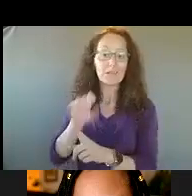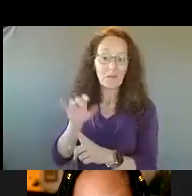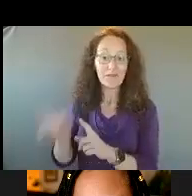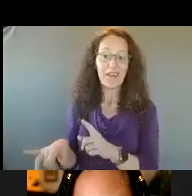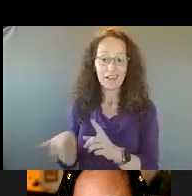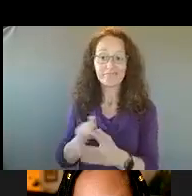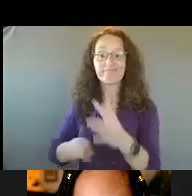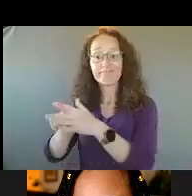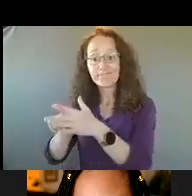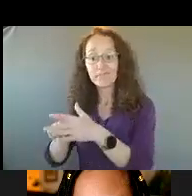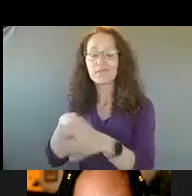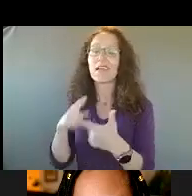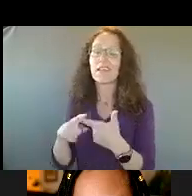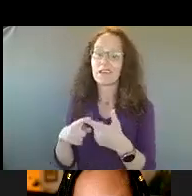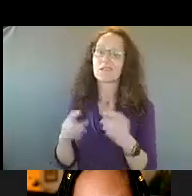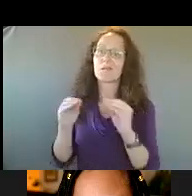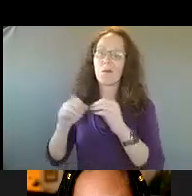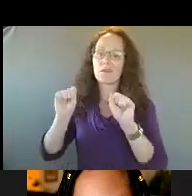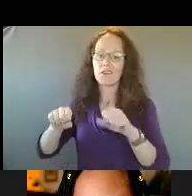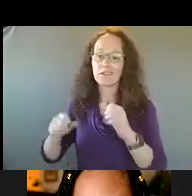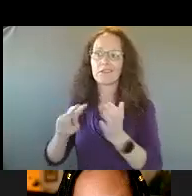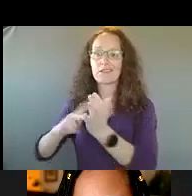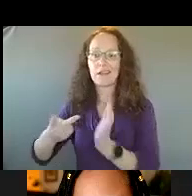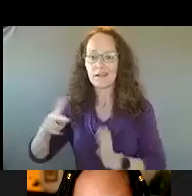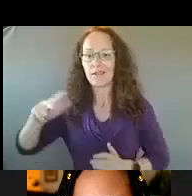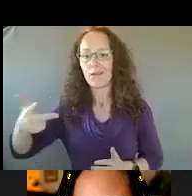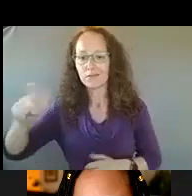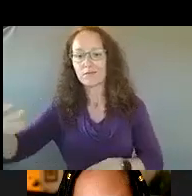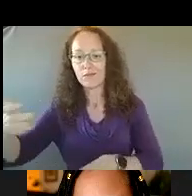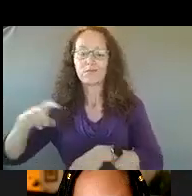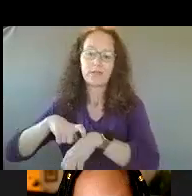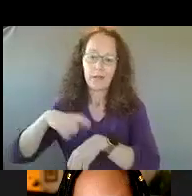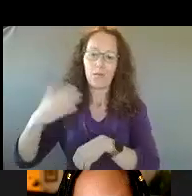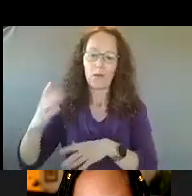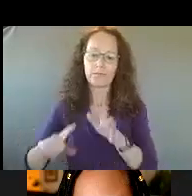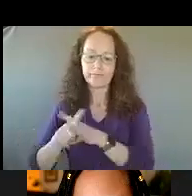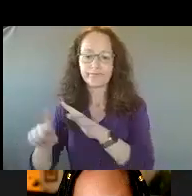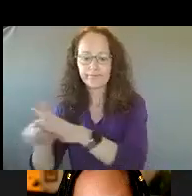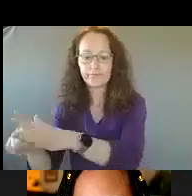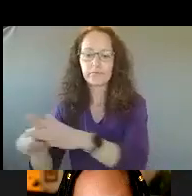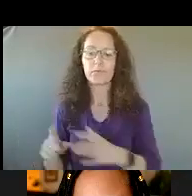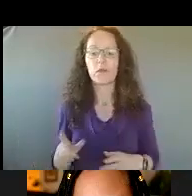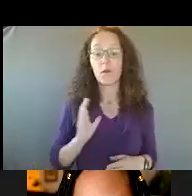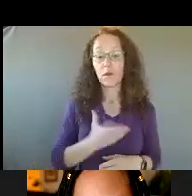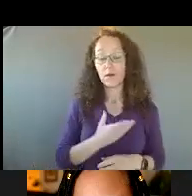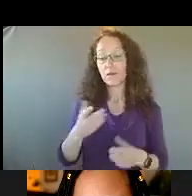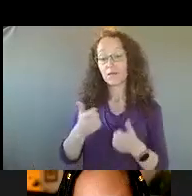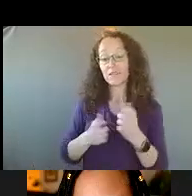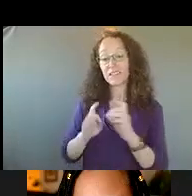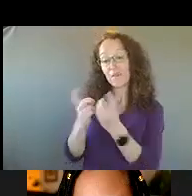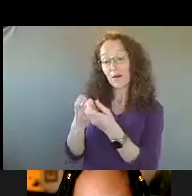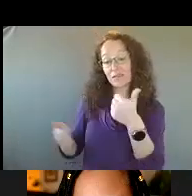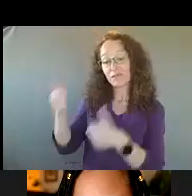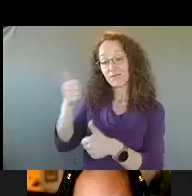populations on the issue of re-entry. Per the Department of Justice, we really like to think about our work in four key areas.